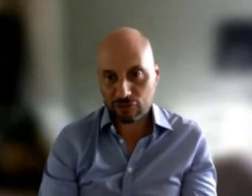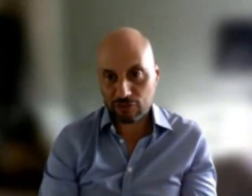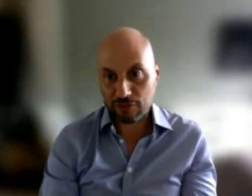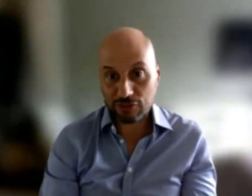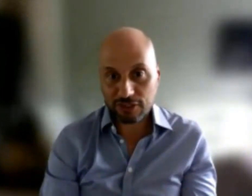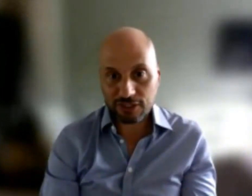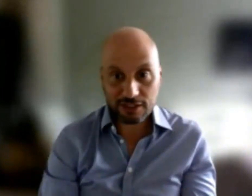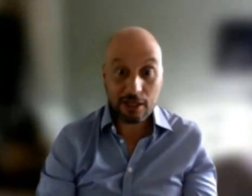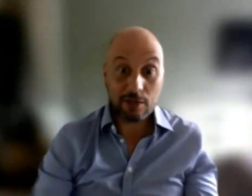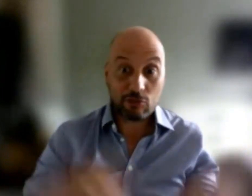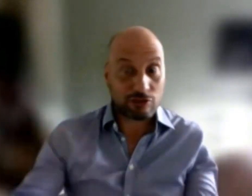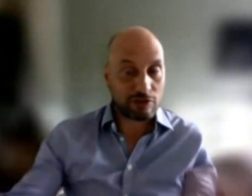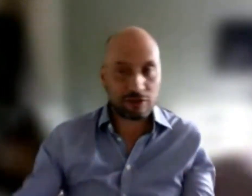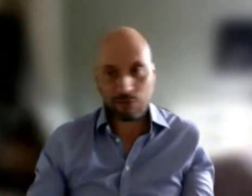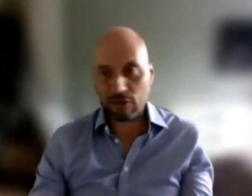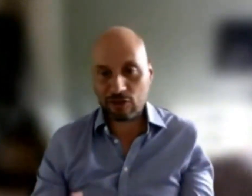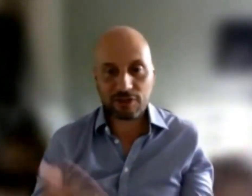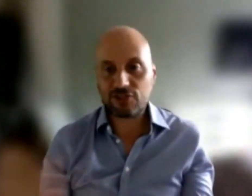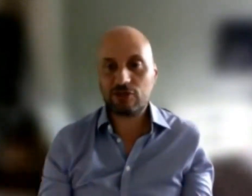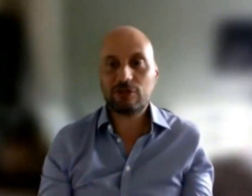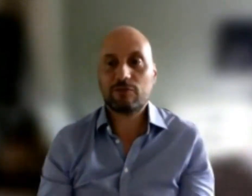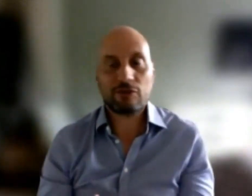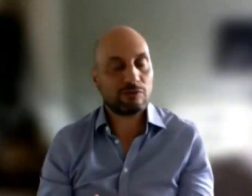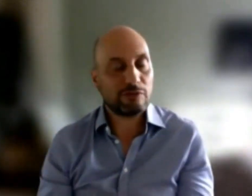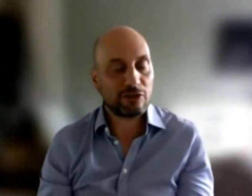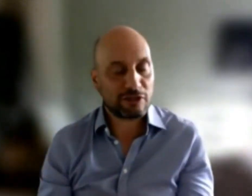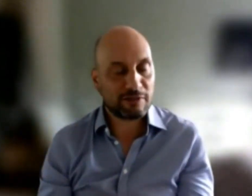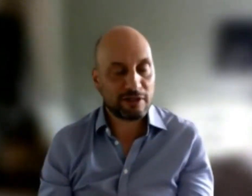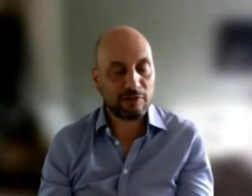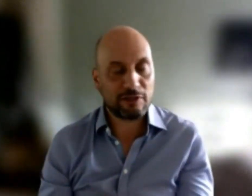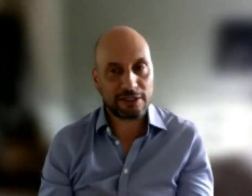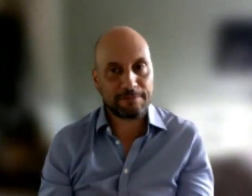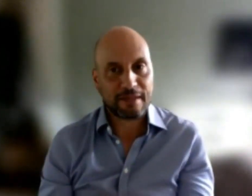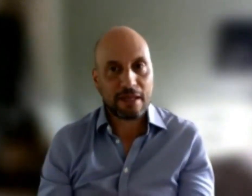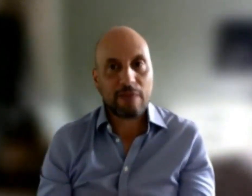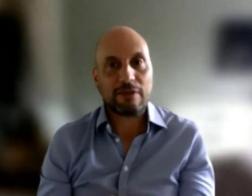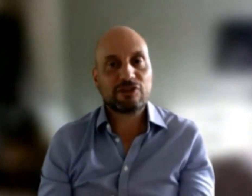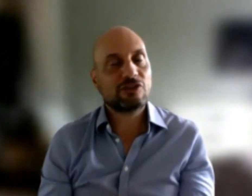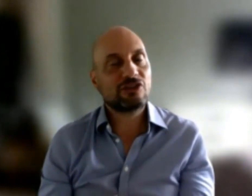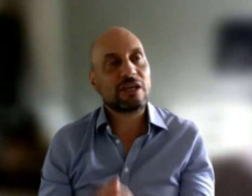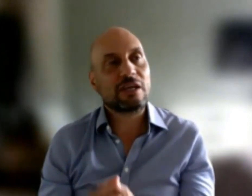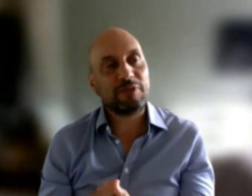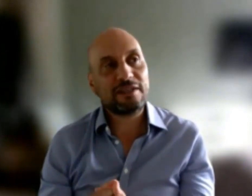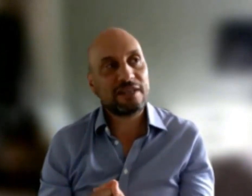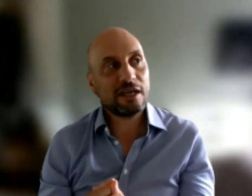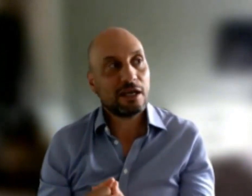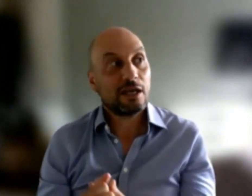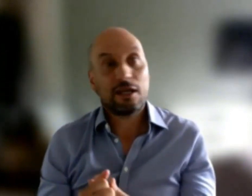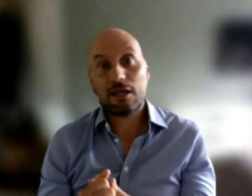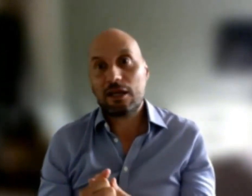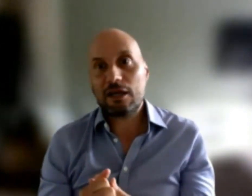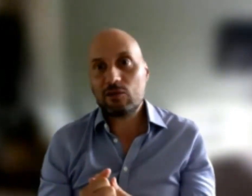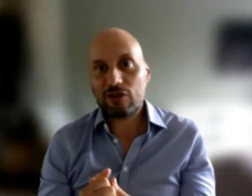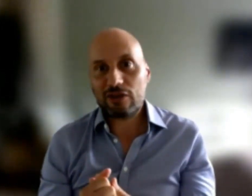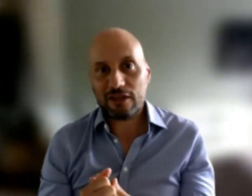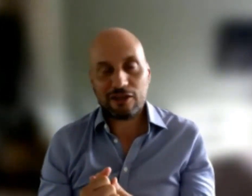and also the provision of wholesale business. Innovation, on the other hand. So,